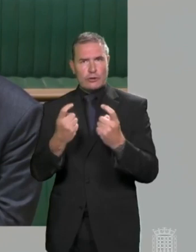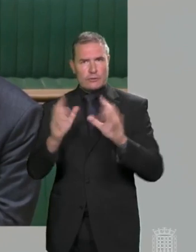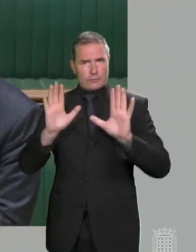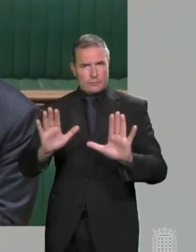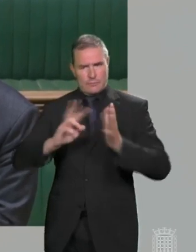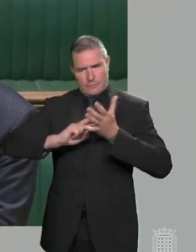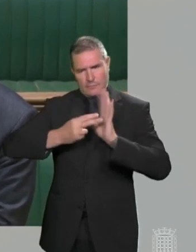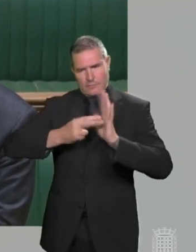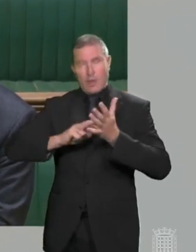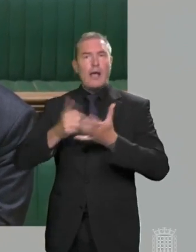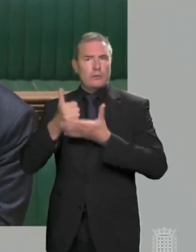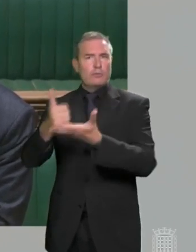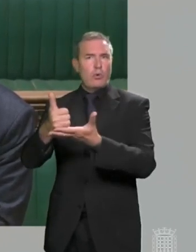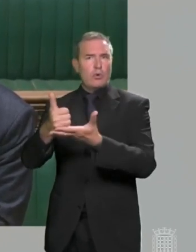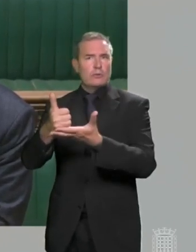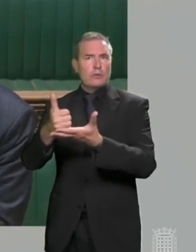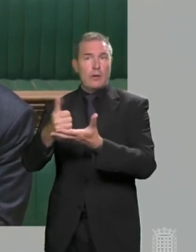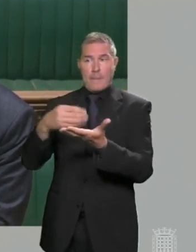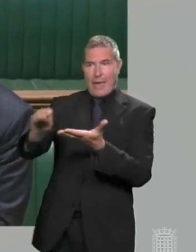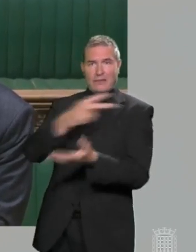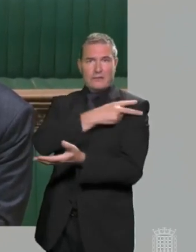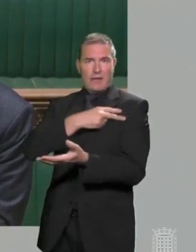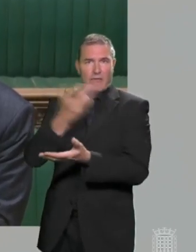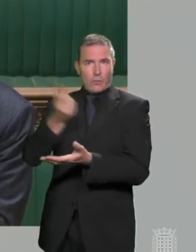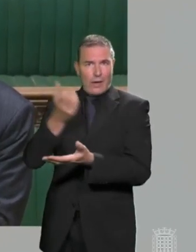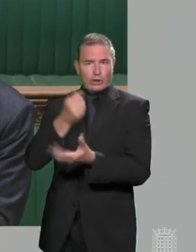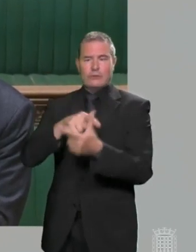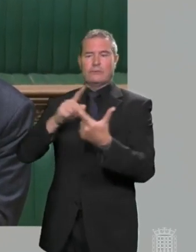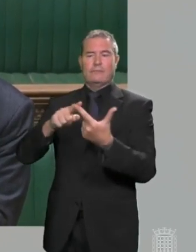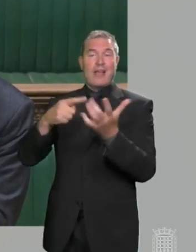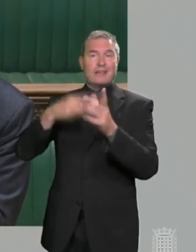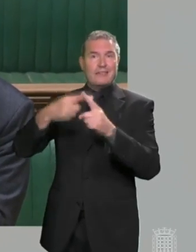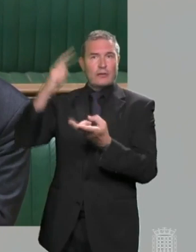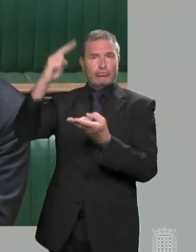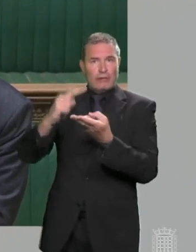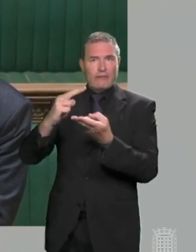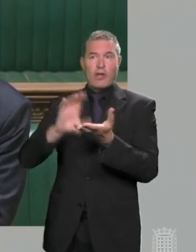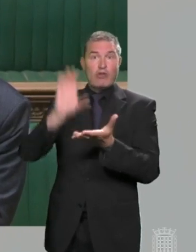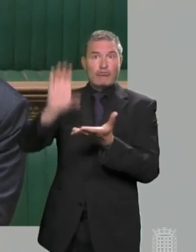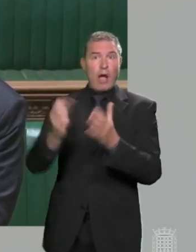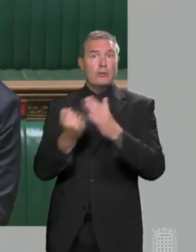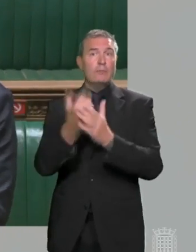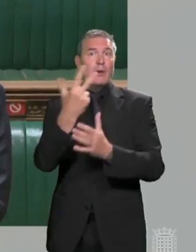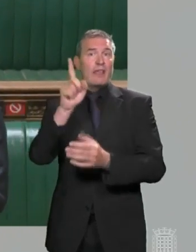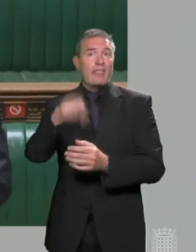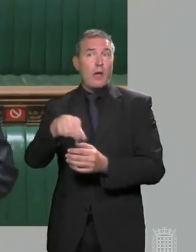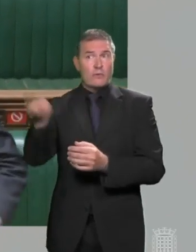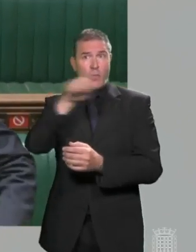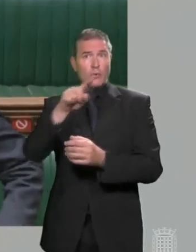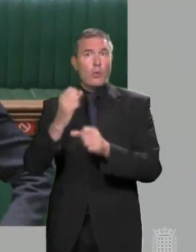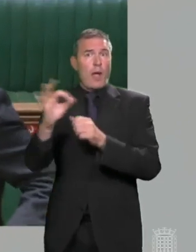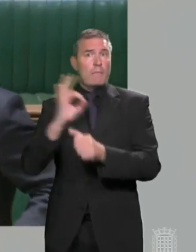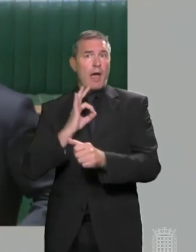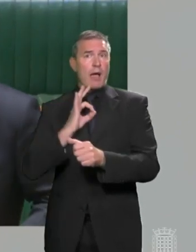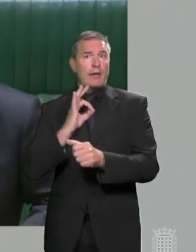is to continue support, both with furlough and with support through business rates, through grants of up to £18,000, the support